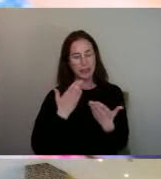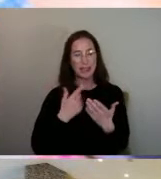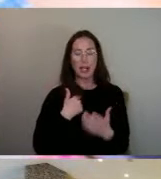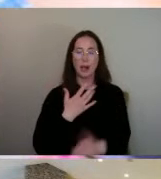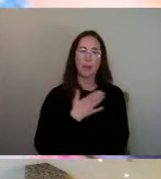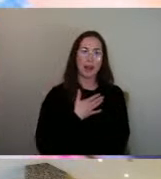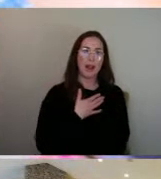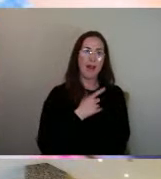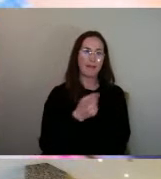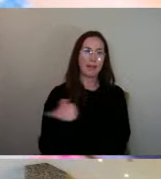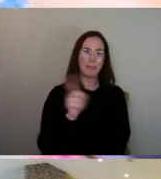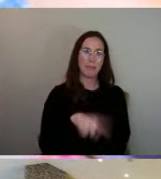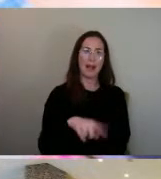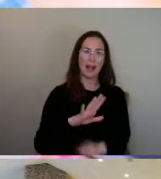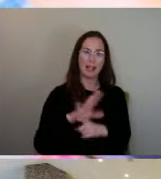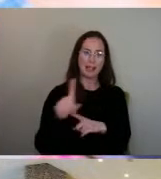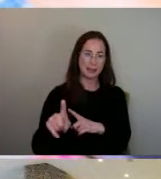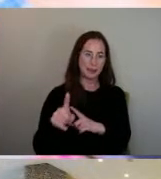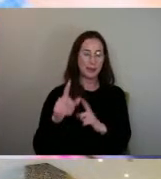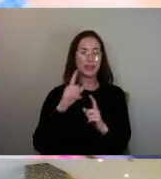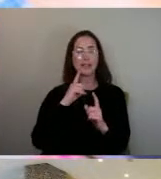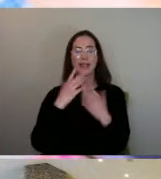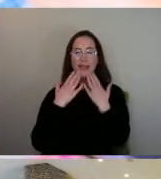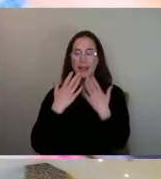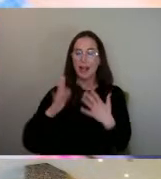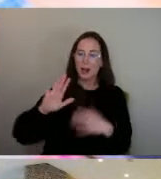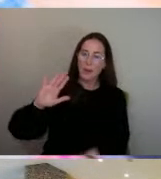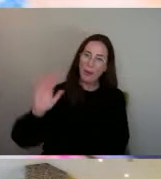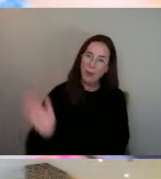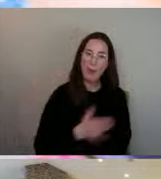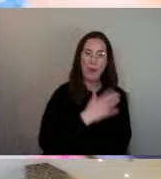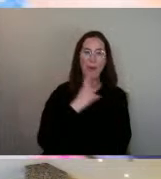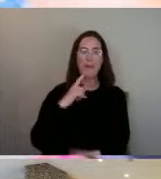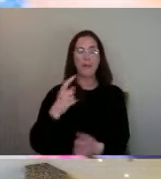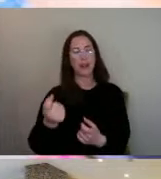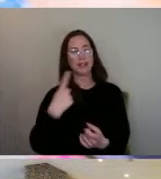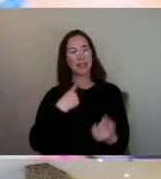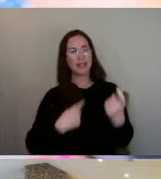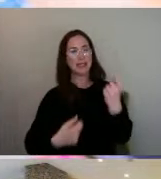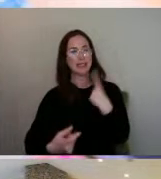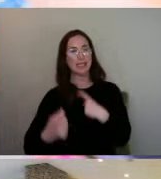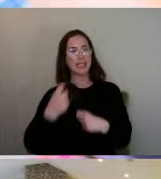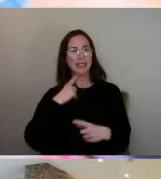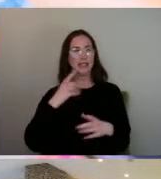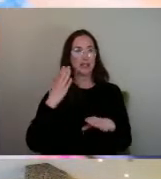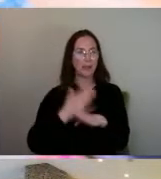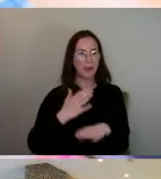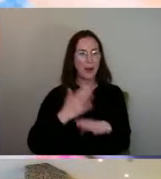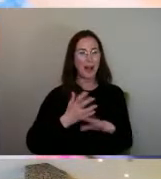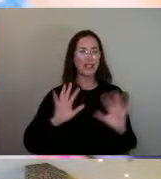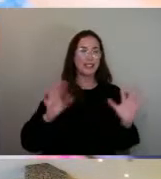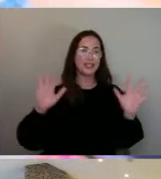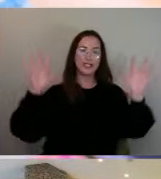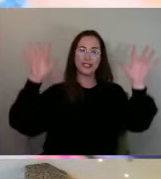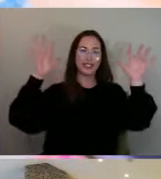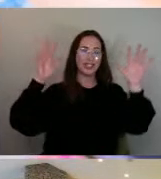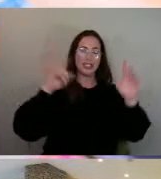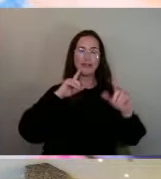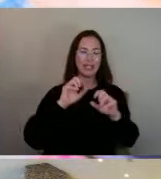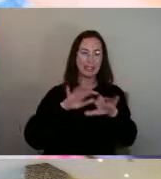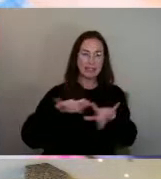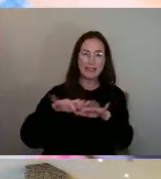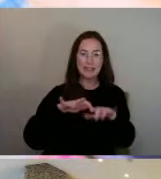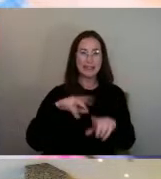him to come out next week. And thank you, all of you, for sending in your work, for cheering along on the comments